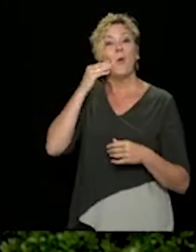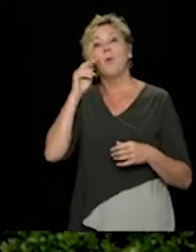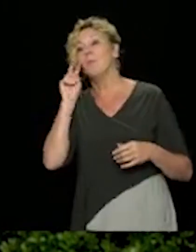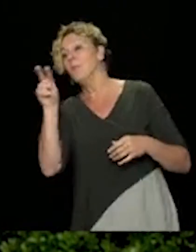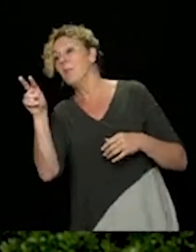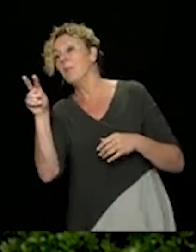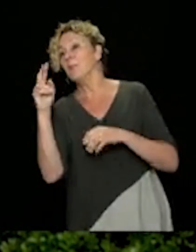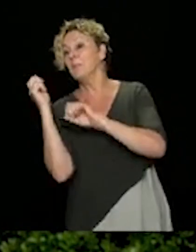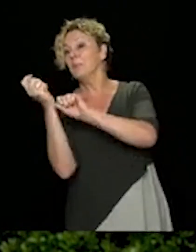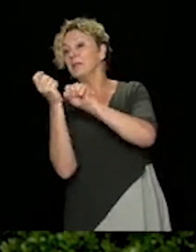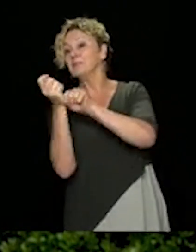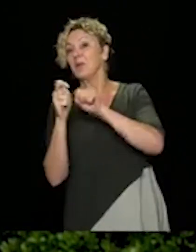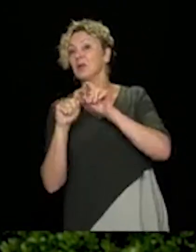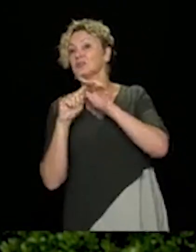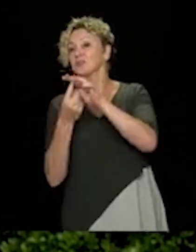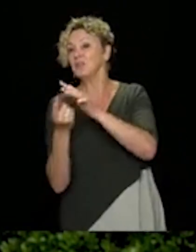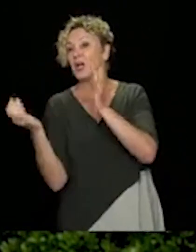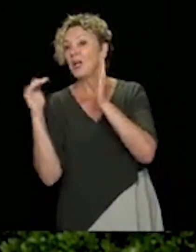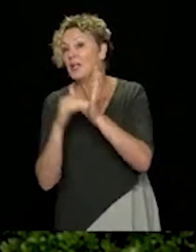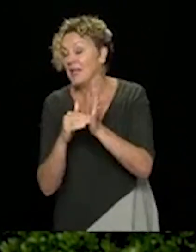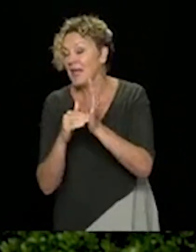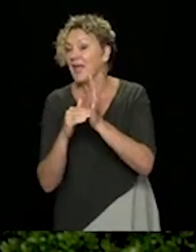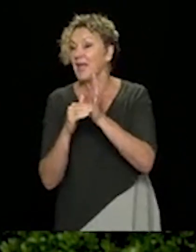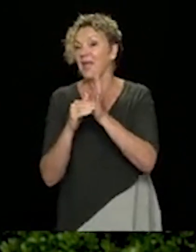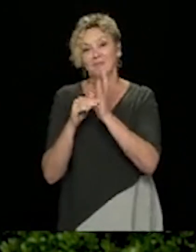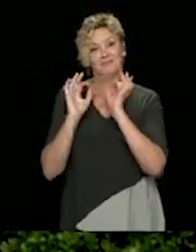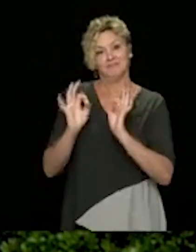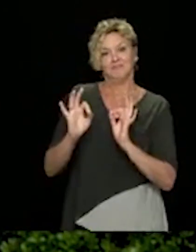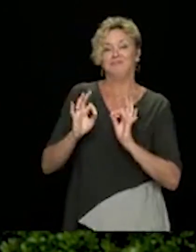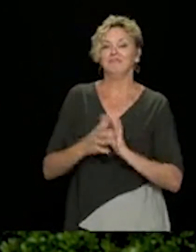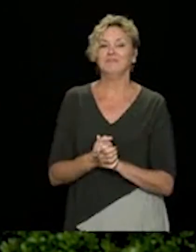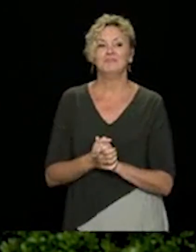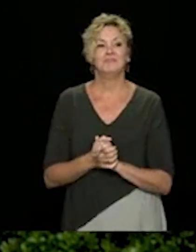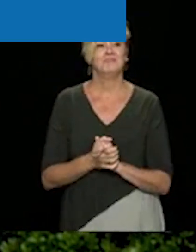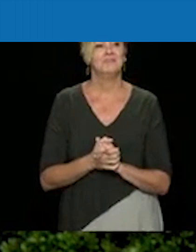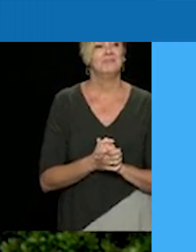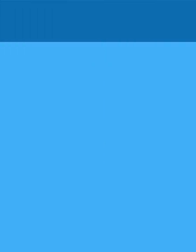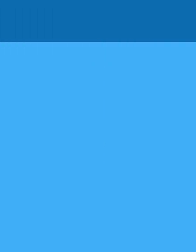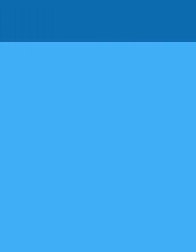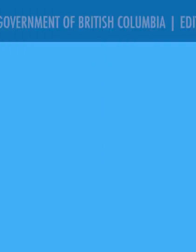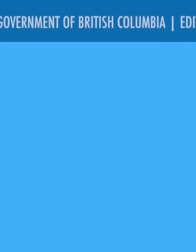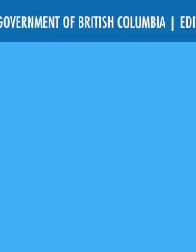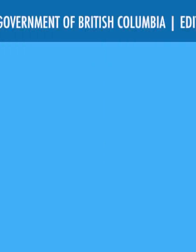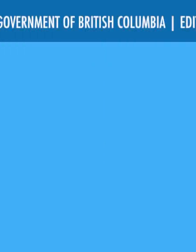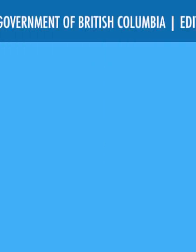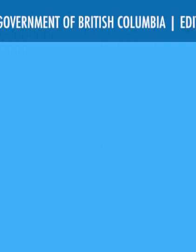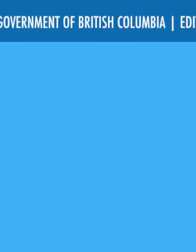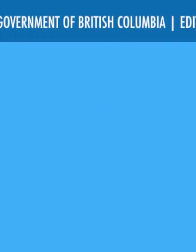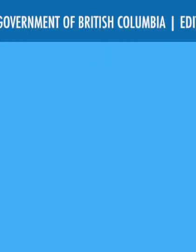and seeing youngsters and old-timers participating in physical activity. we'll you Thank